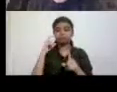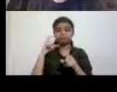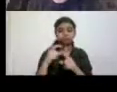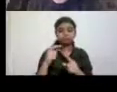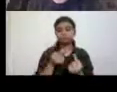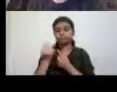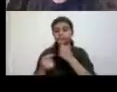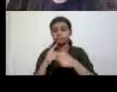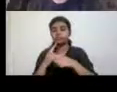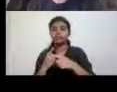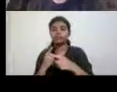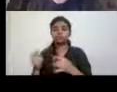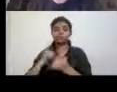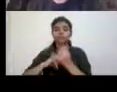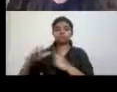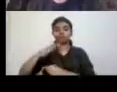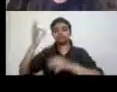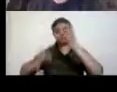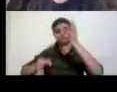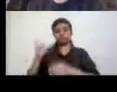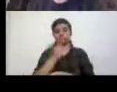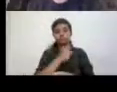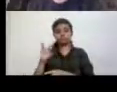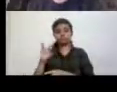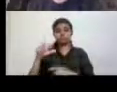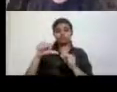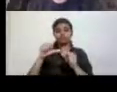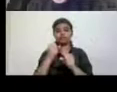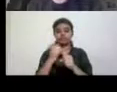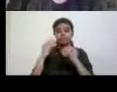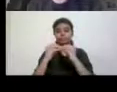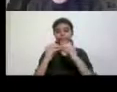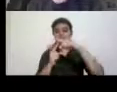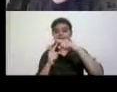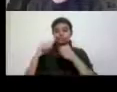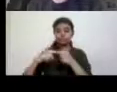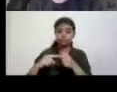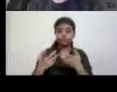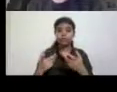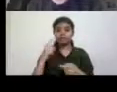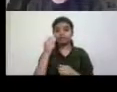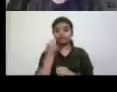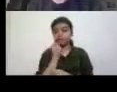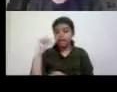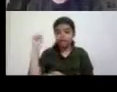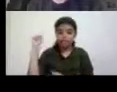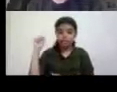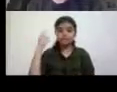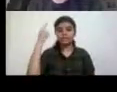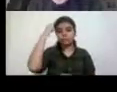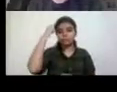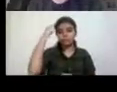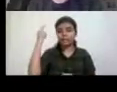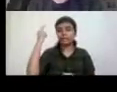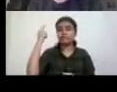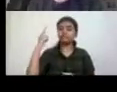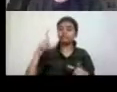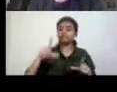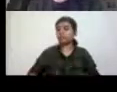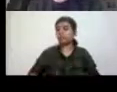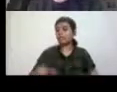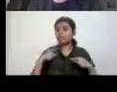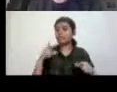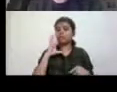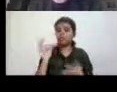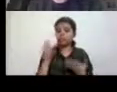justice. So, uh, LGBTQ, uh, feminism, black lives matter, hashtag me too.